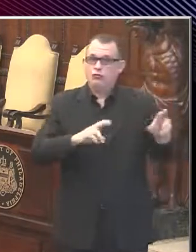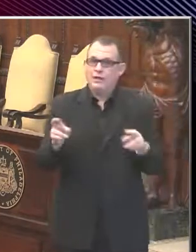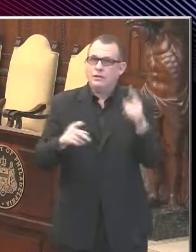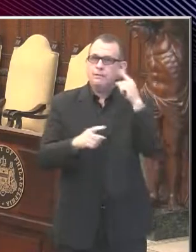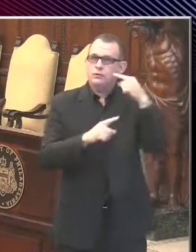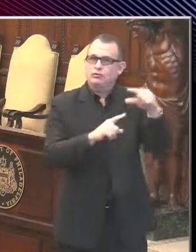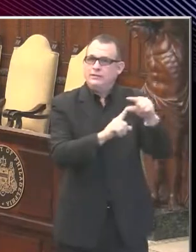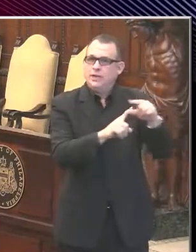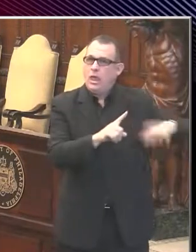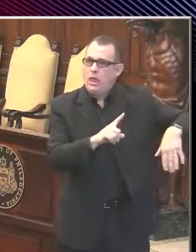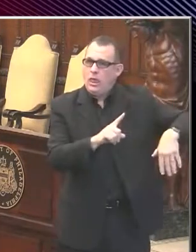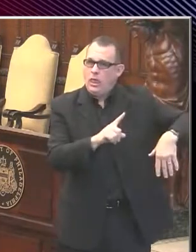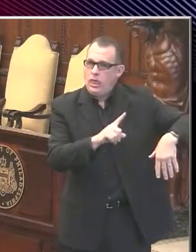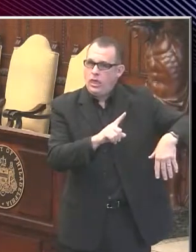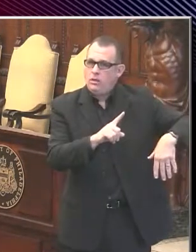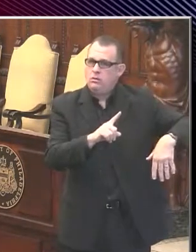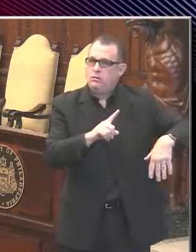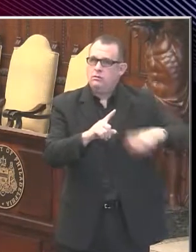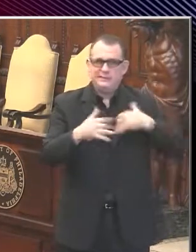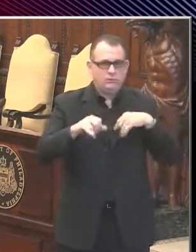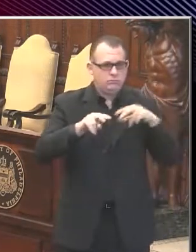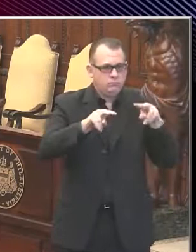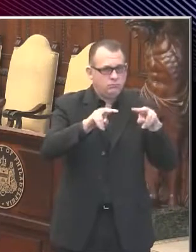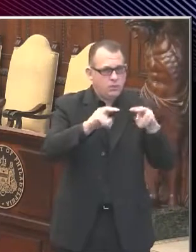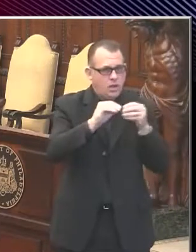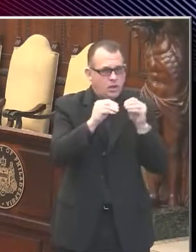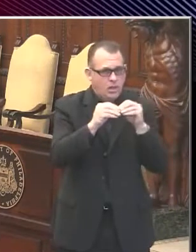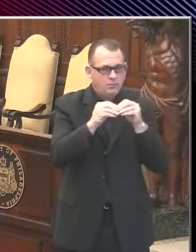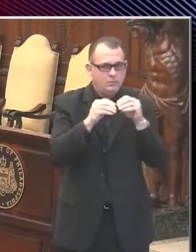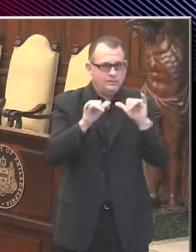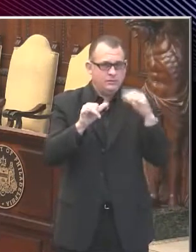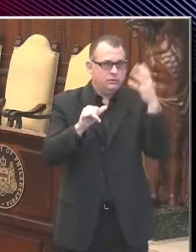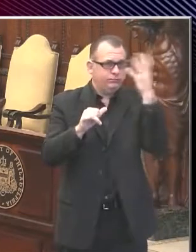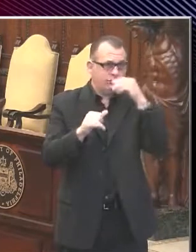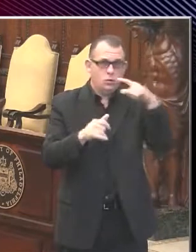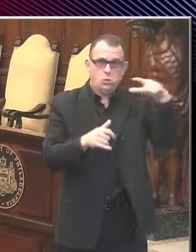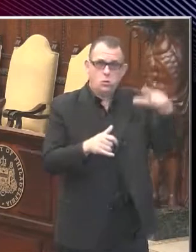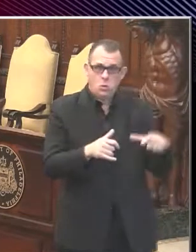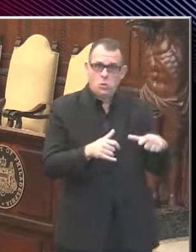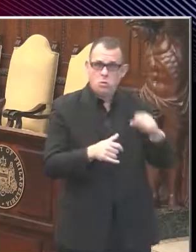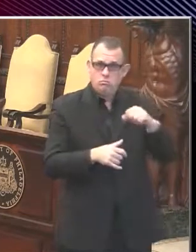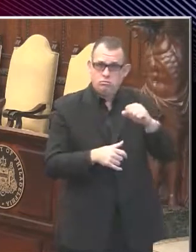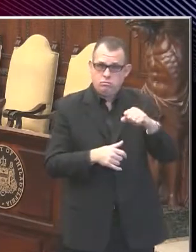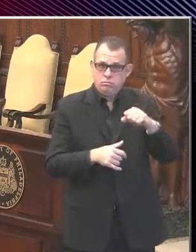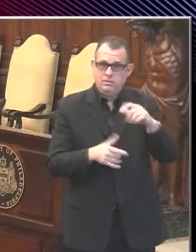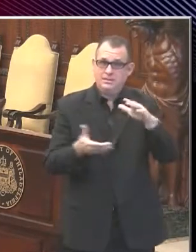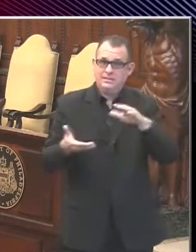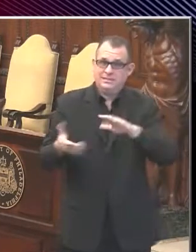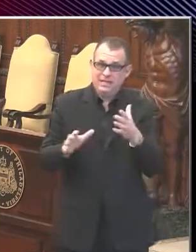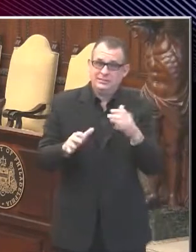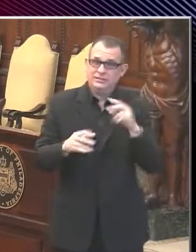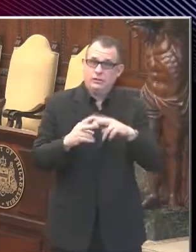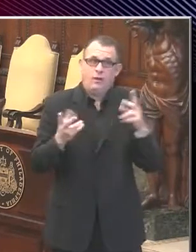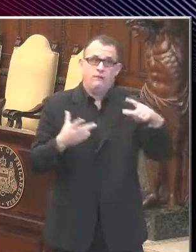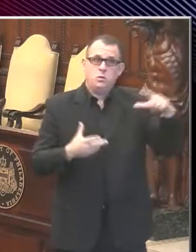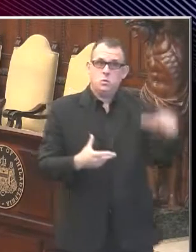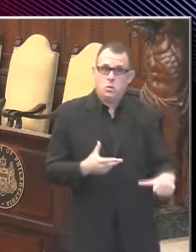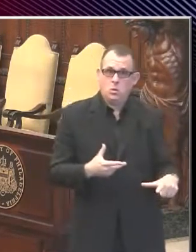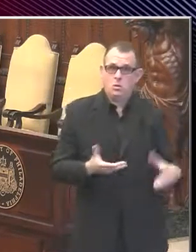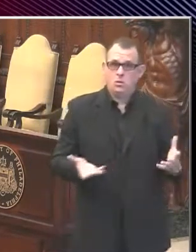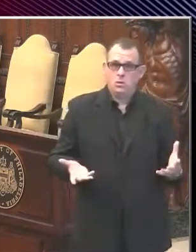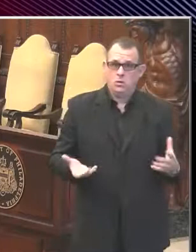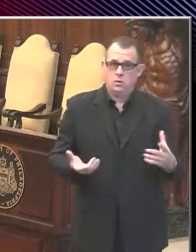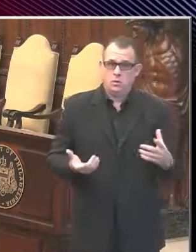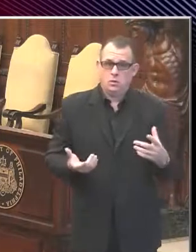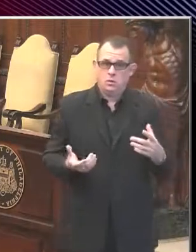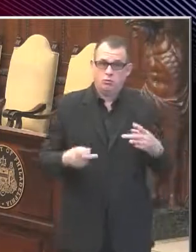number of cases we're seeing per day right now is still relatively low. The number of deaths we're seeing is very low. If things get worse, then we'll reconsider additional steps.